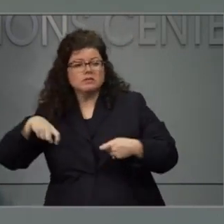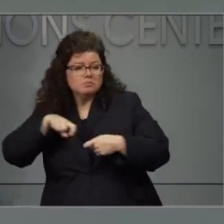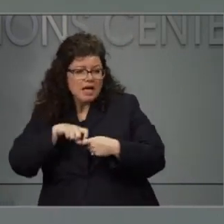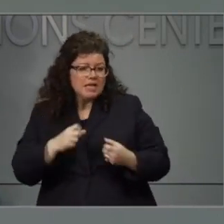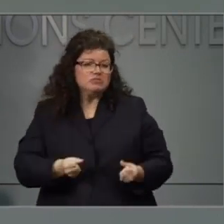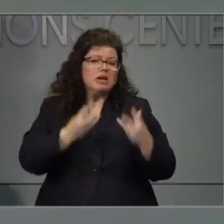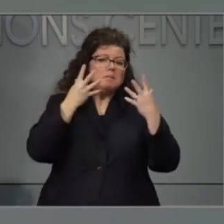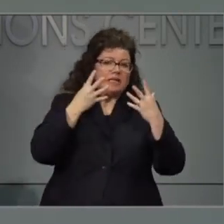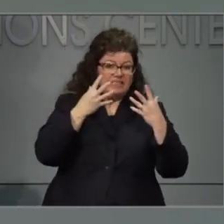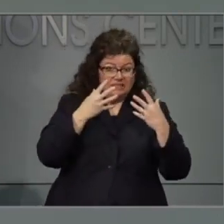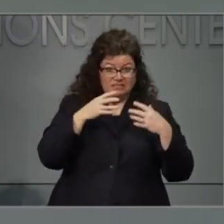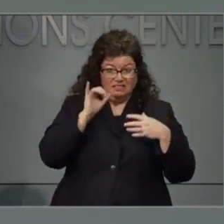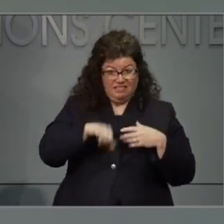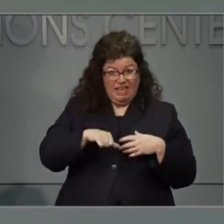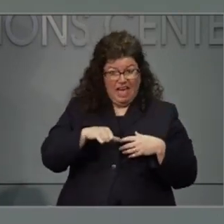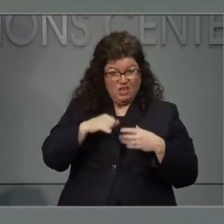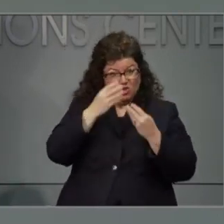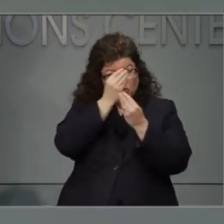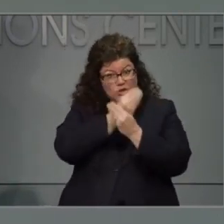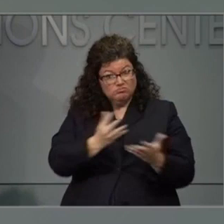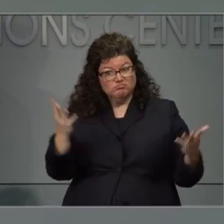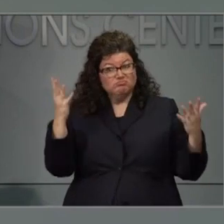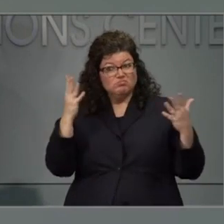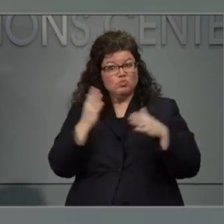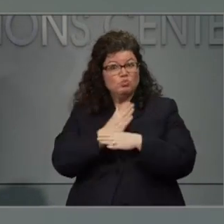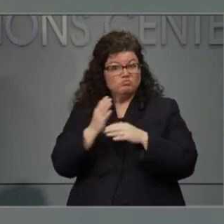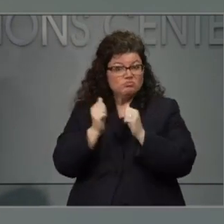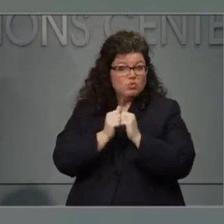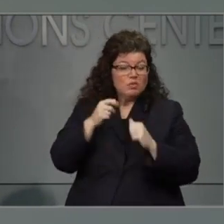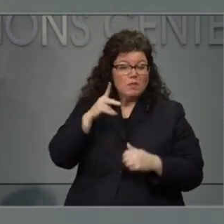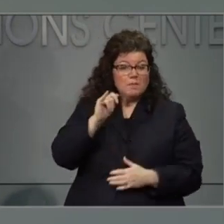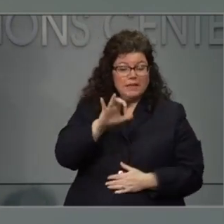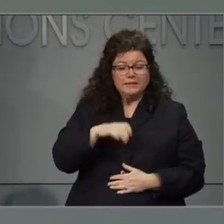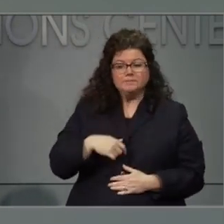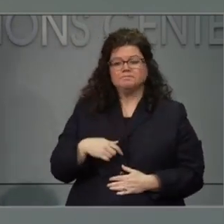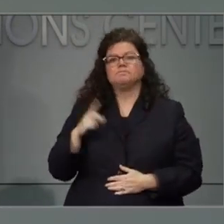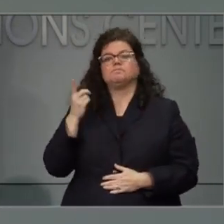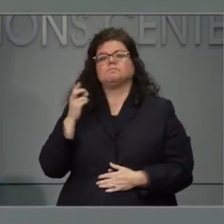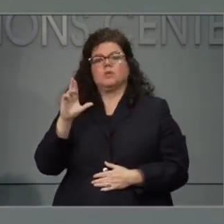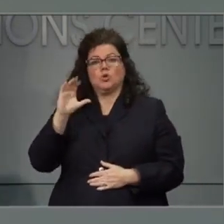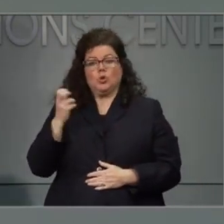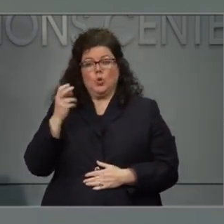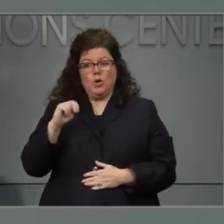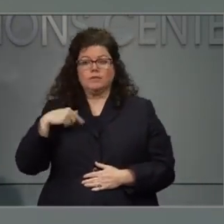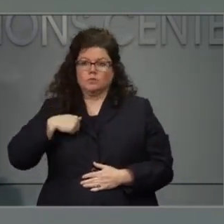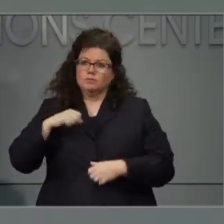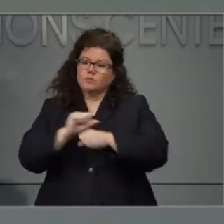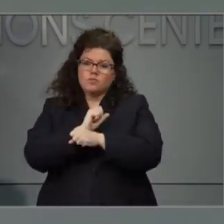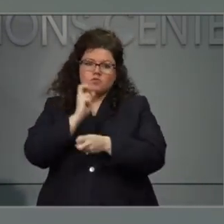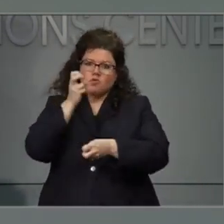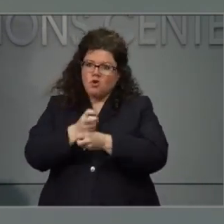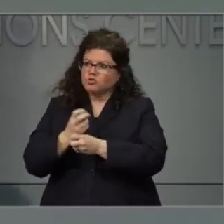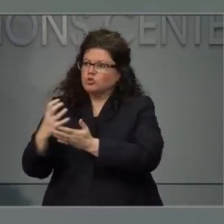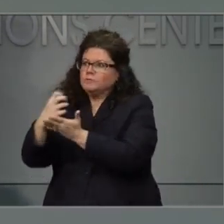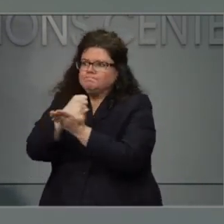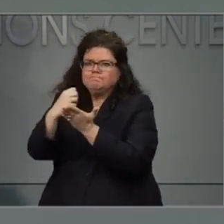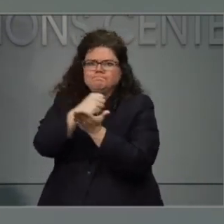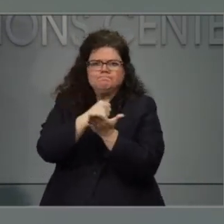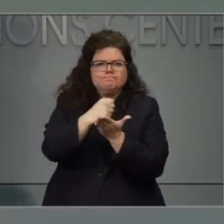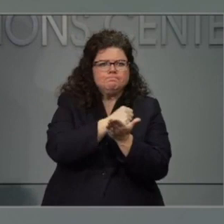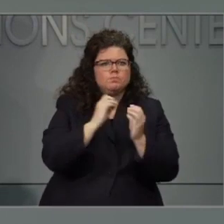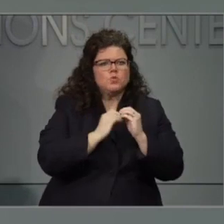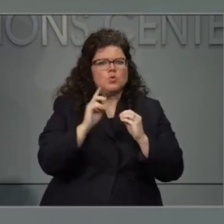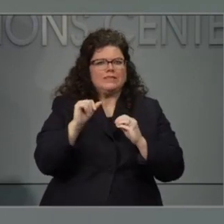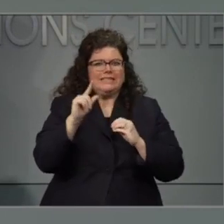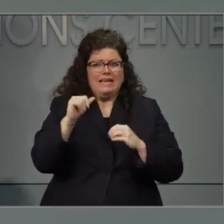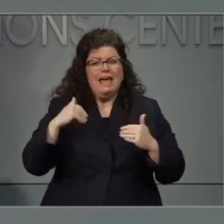publicly? Sure. Thanks for the question. We've been working very hard over the last week to get more and more data up on our